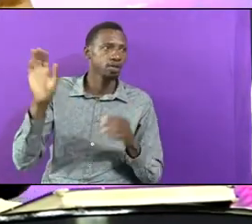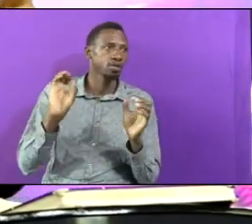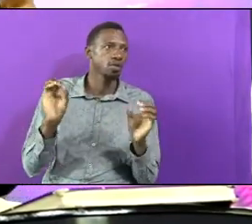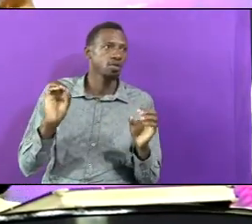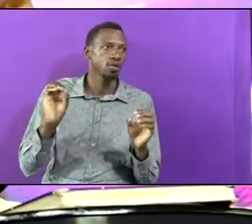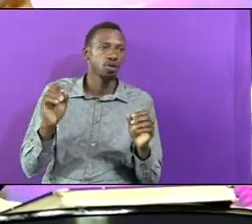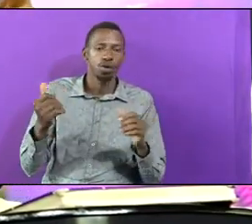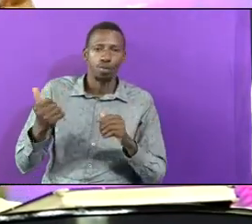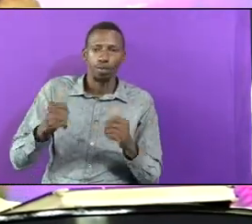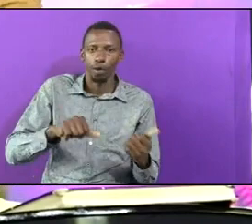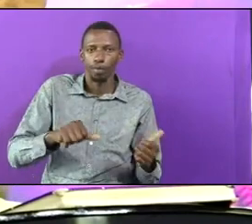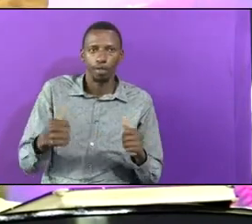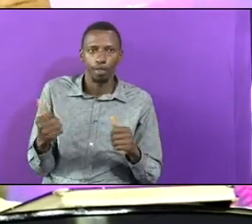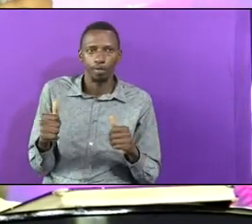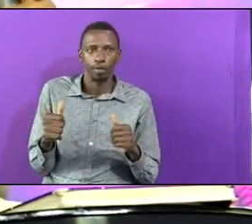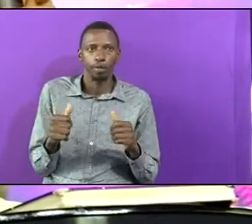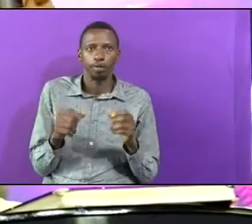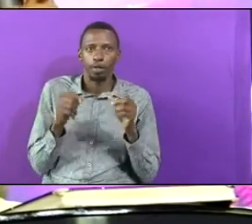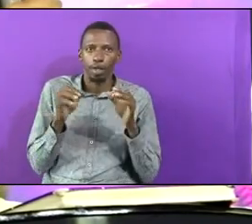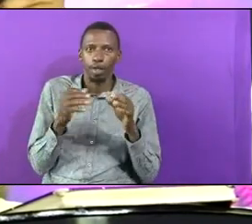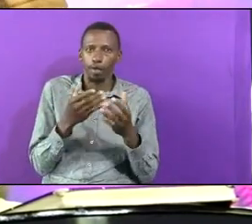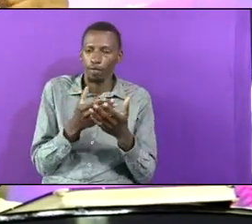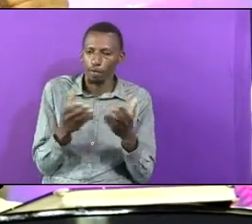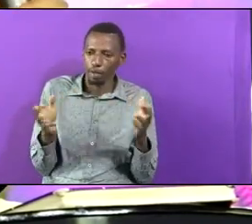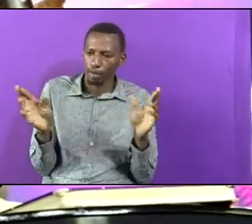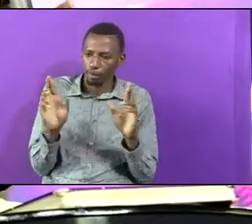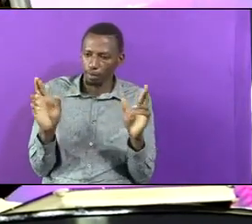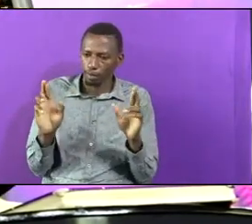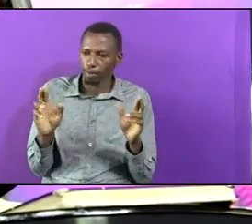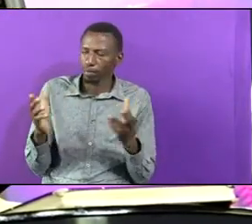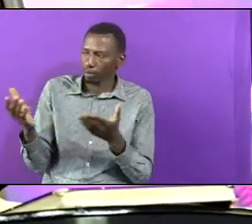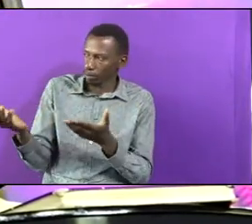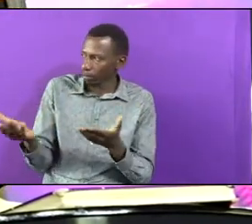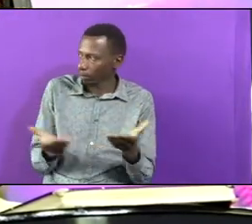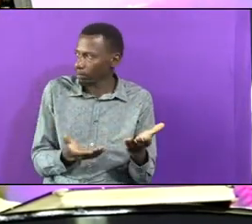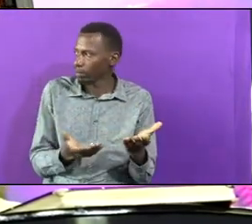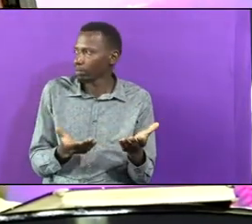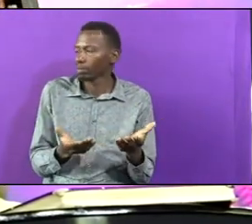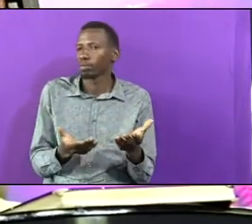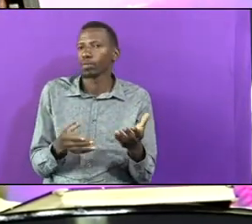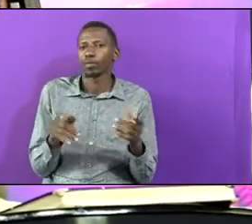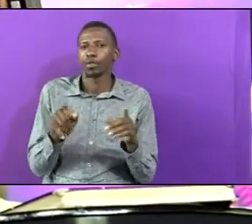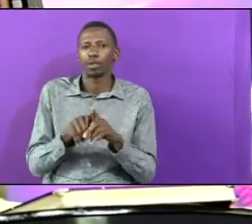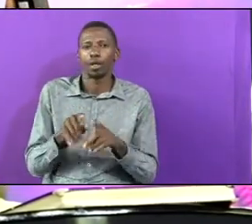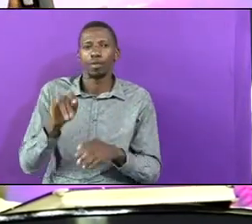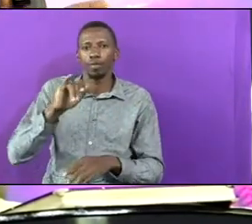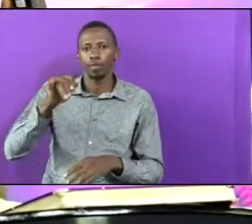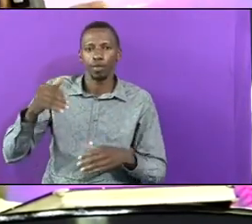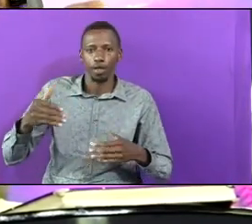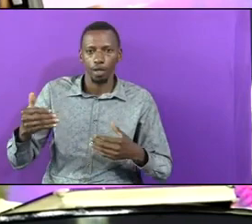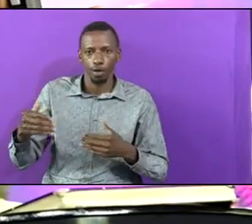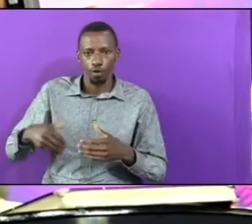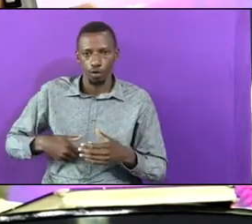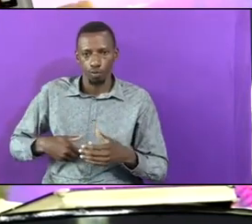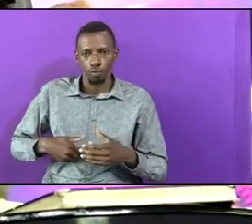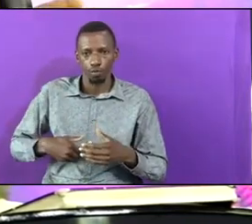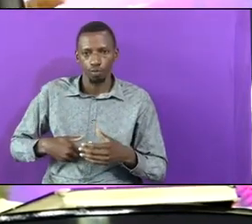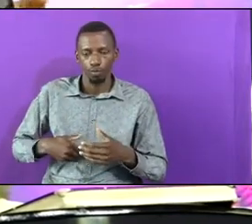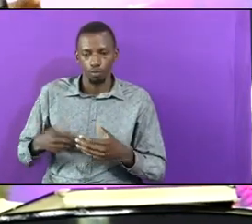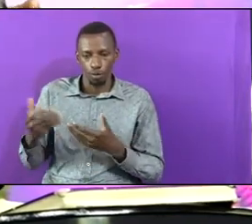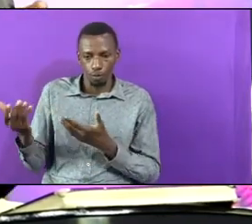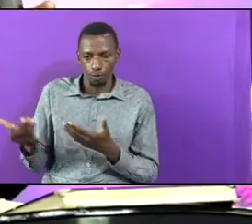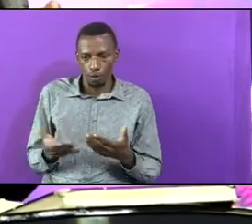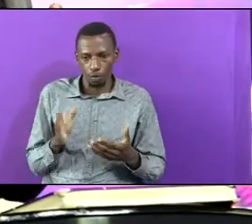Have Not Been Baptized If They Are Willing That You Bring Them Up Front Like Jacobo Brought For His Children